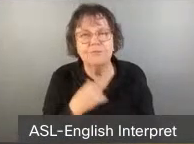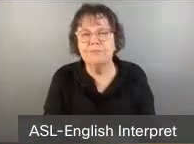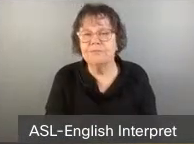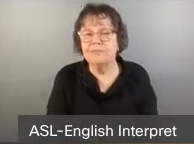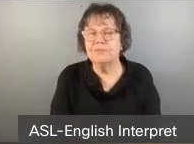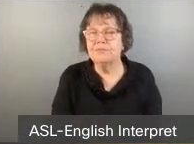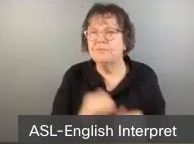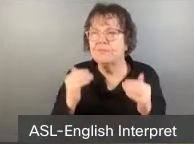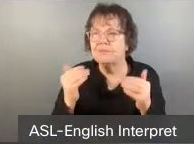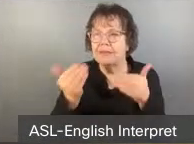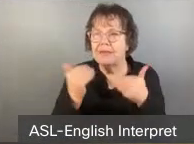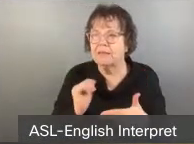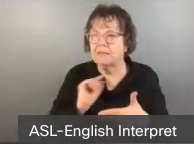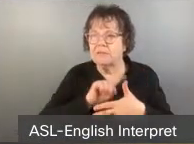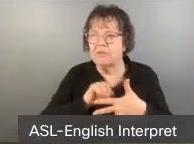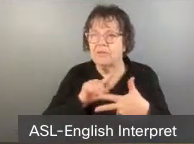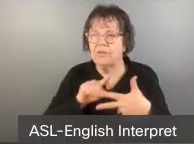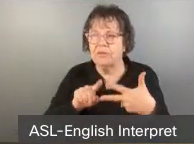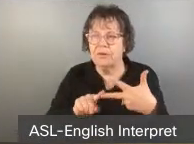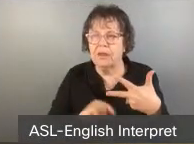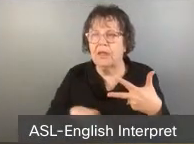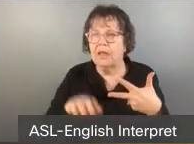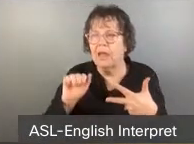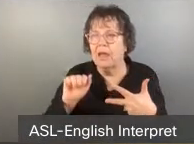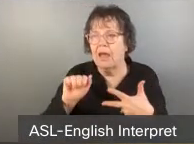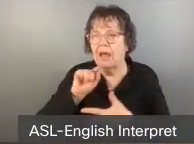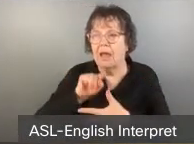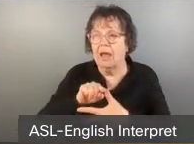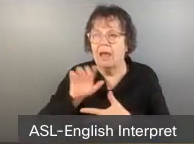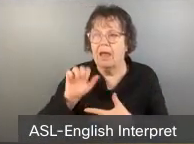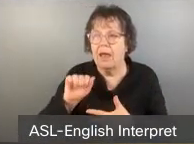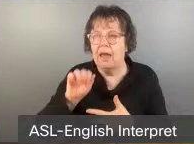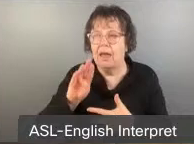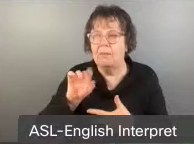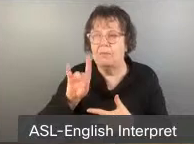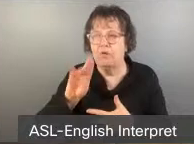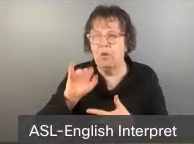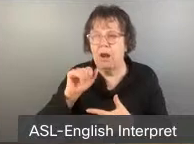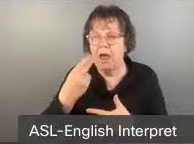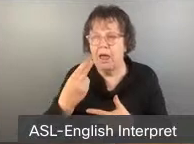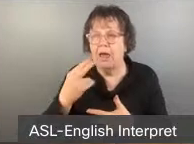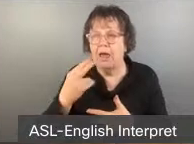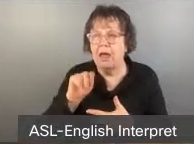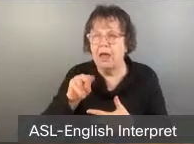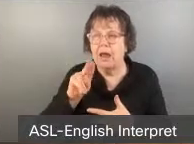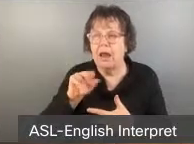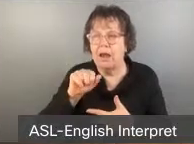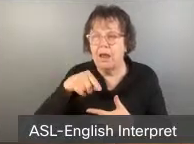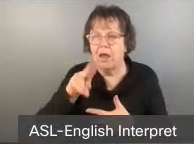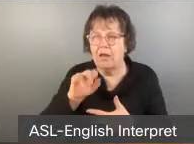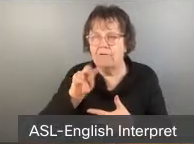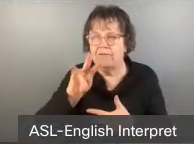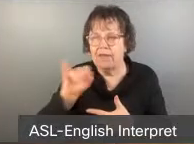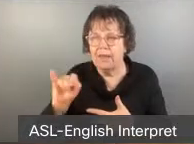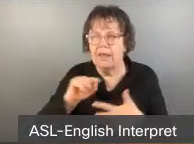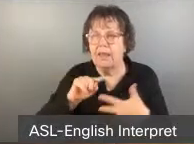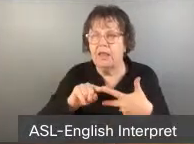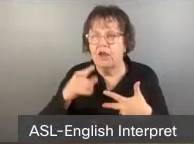The next three speakers will be Abdullah Nagvi, Grace Bannerman, then Earl LeBlanc.